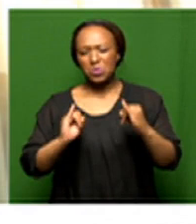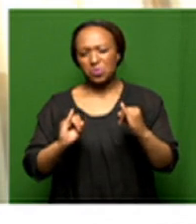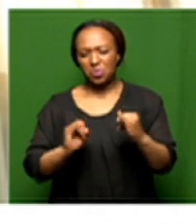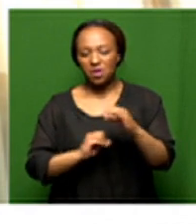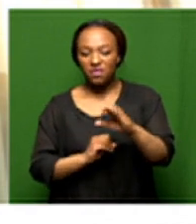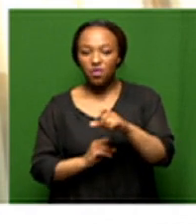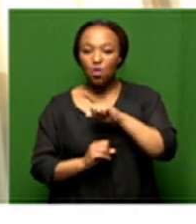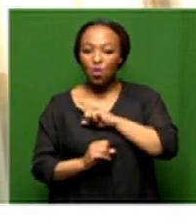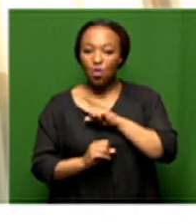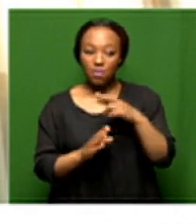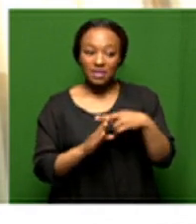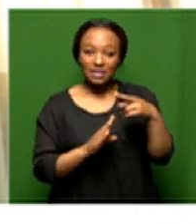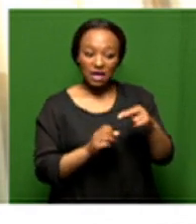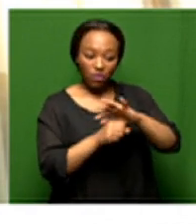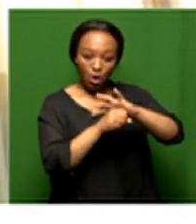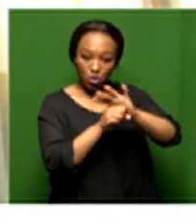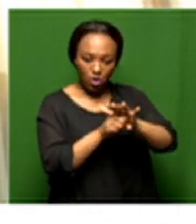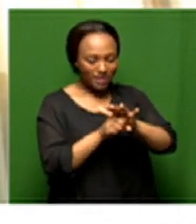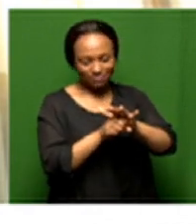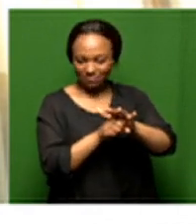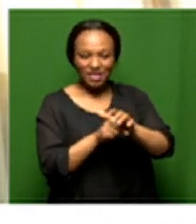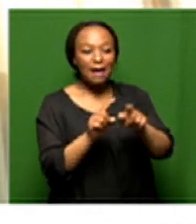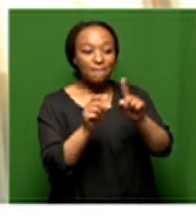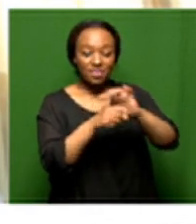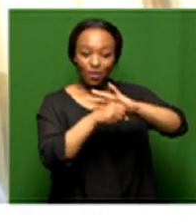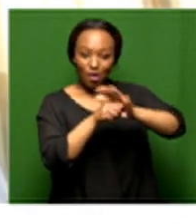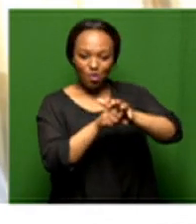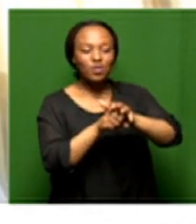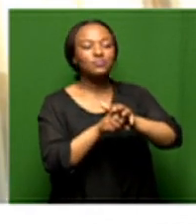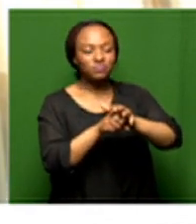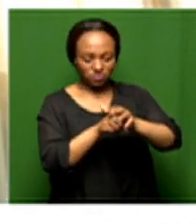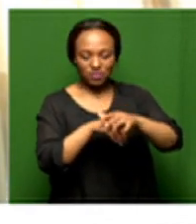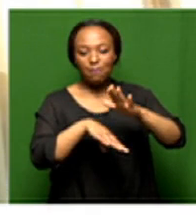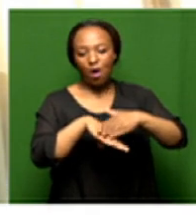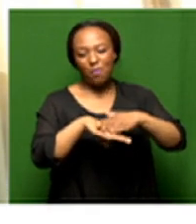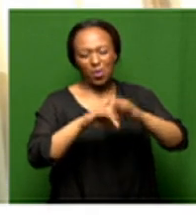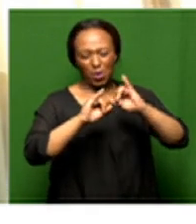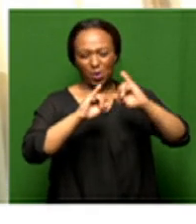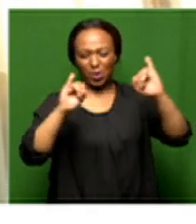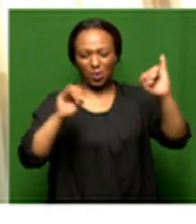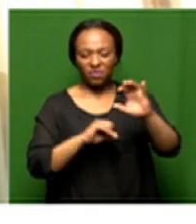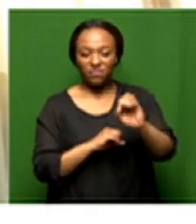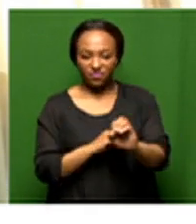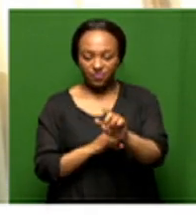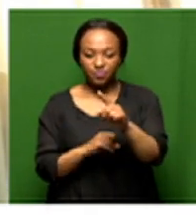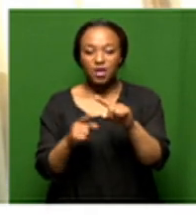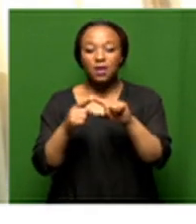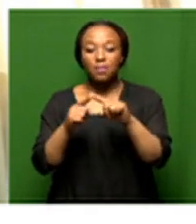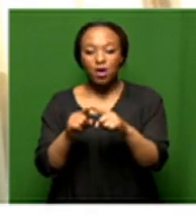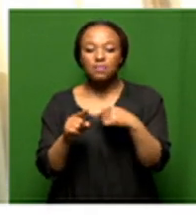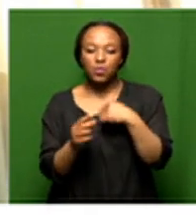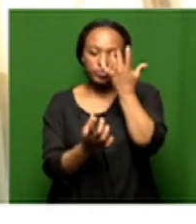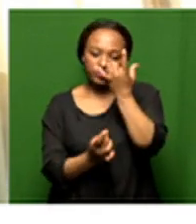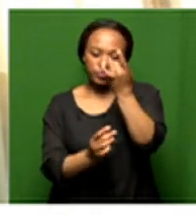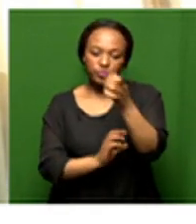rules are not as a result of the pandemic but the pandemic has only served to to accentuate that let me make the point that you are going to need